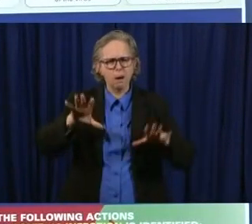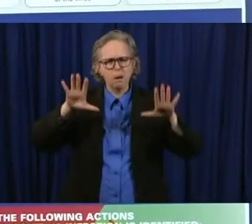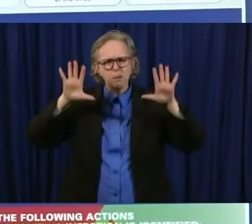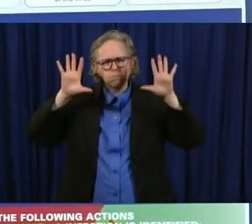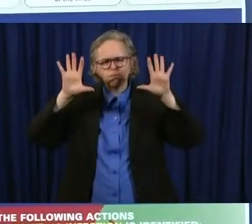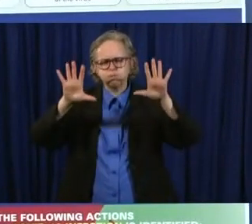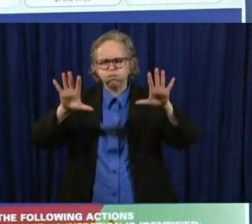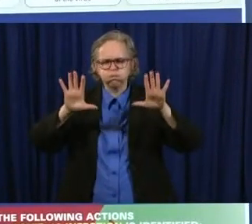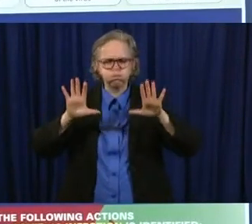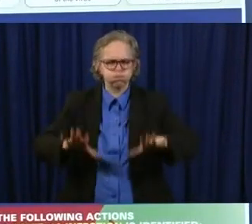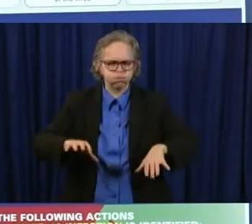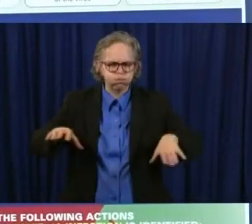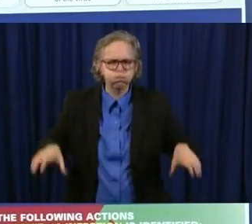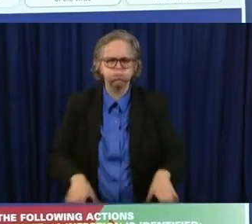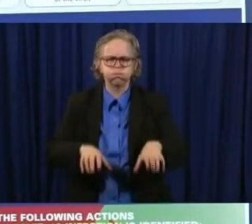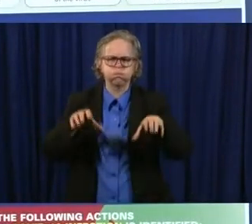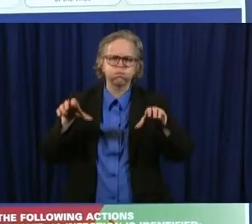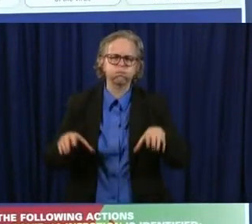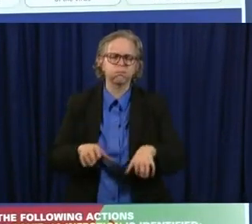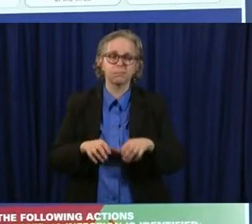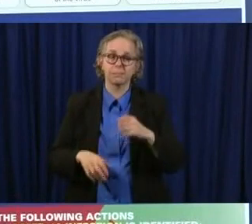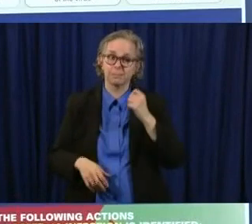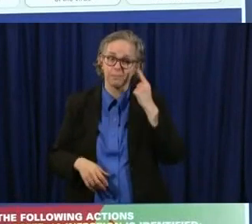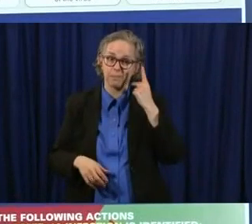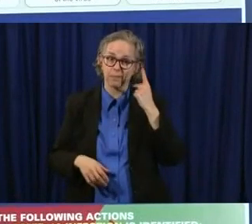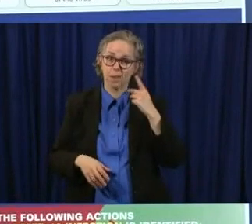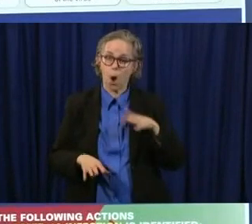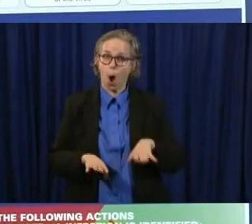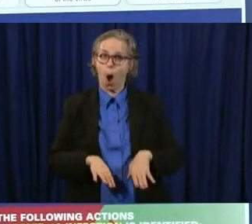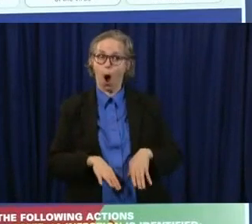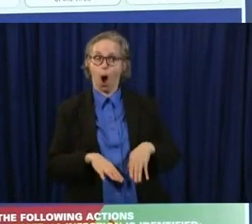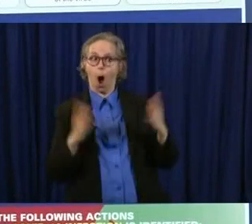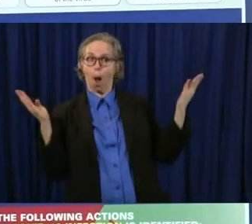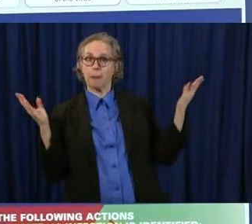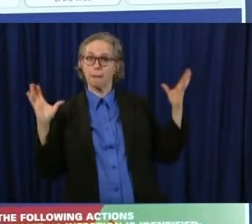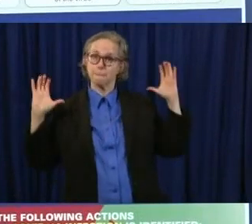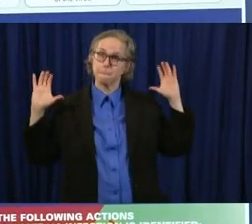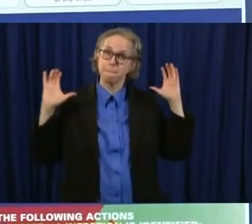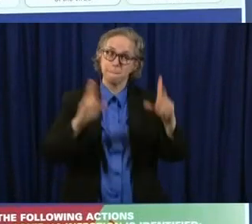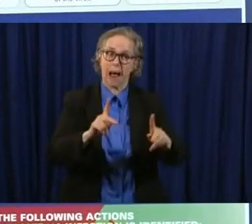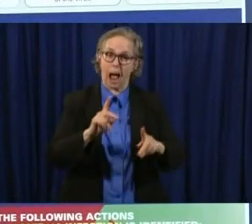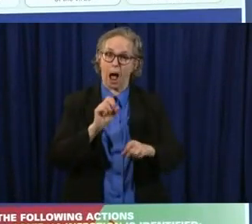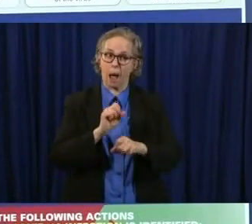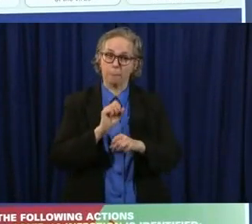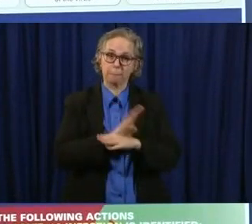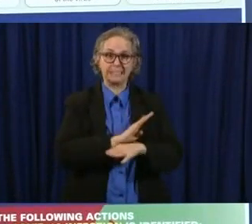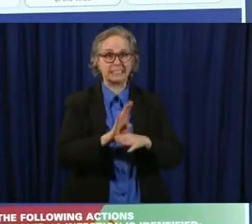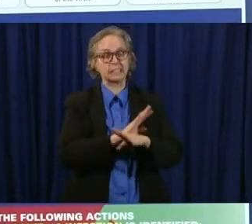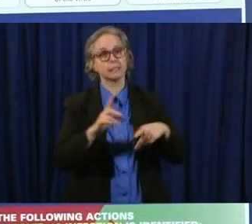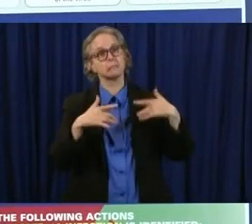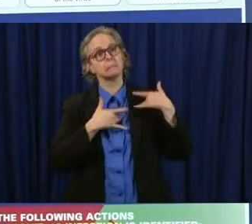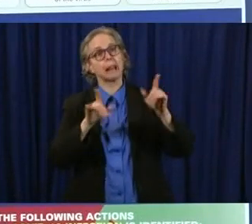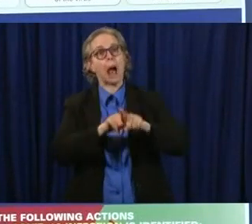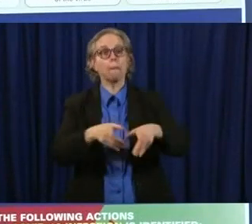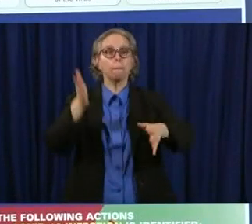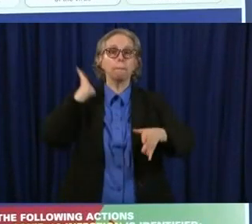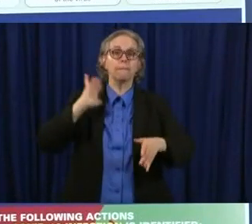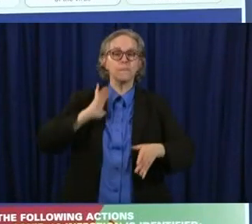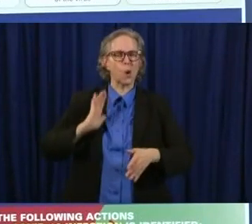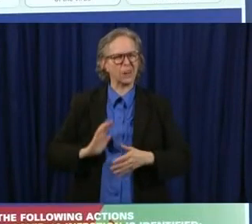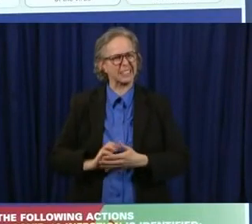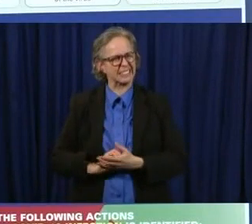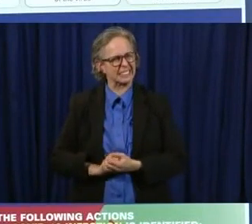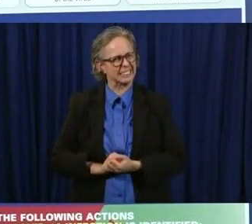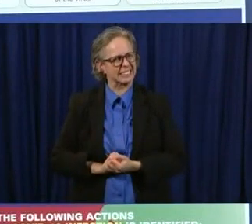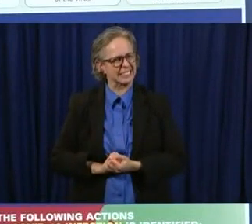to business as usual uh you know this thing is going to go straight back